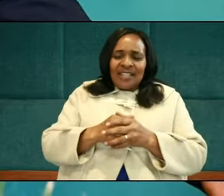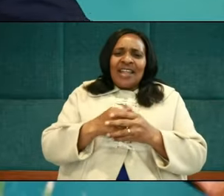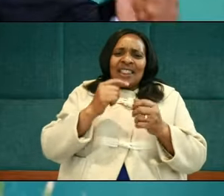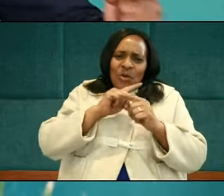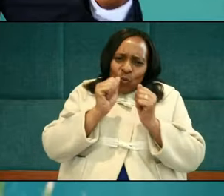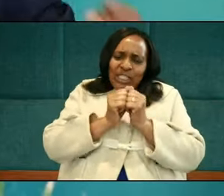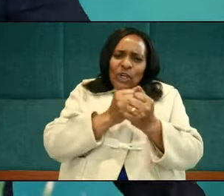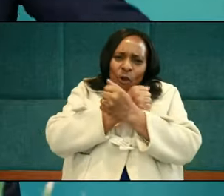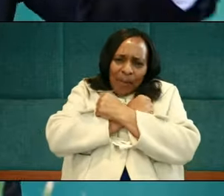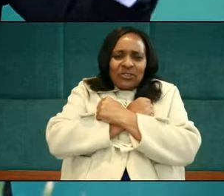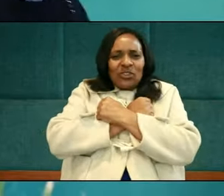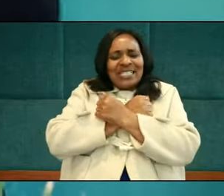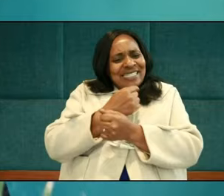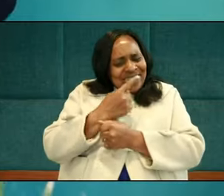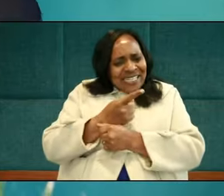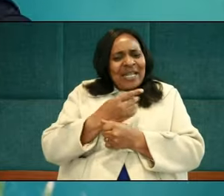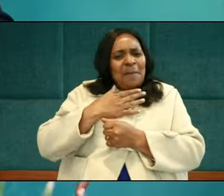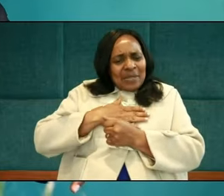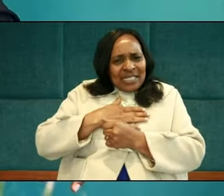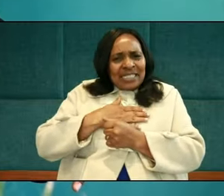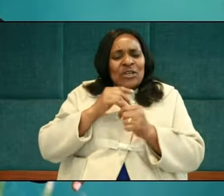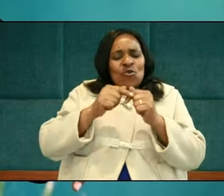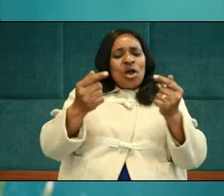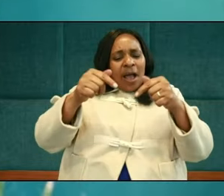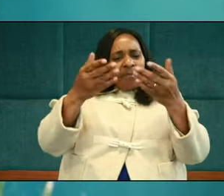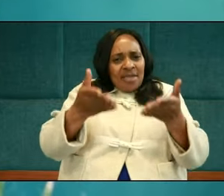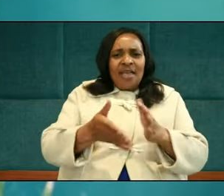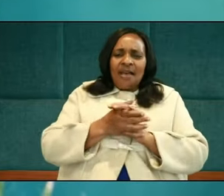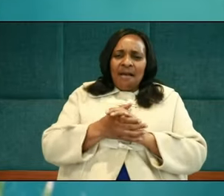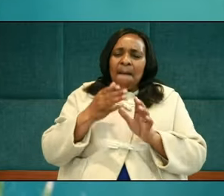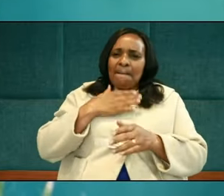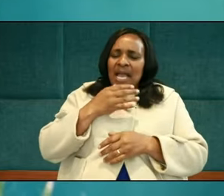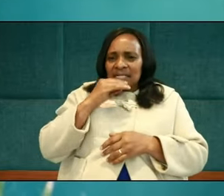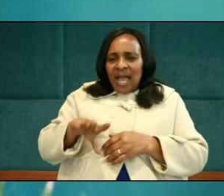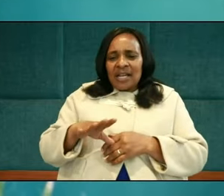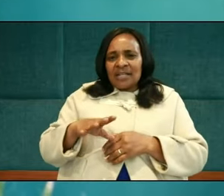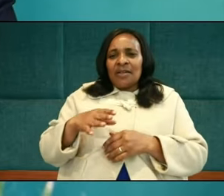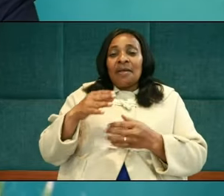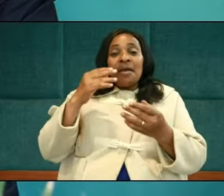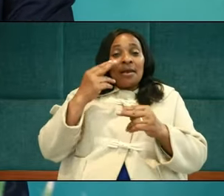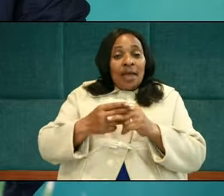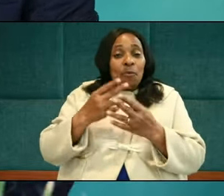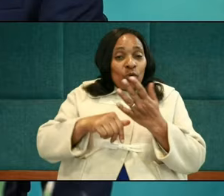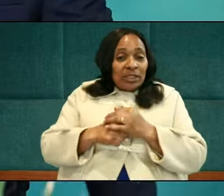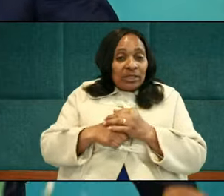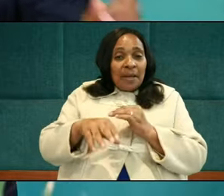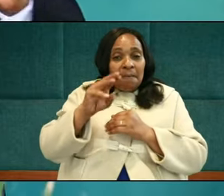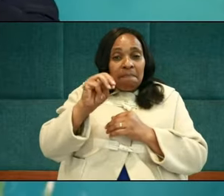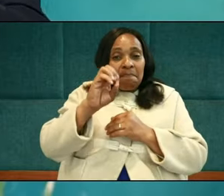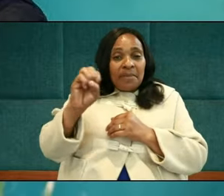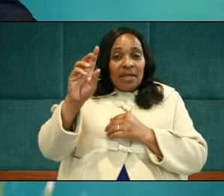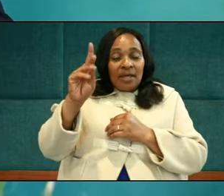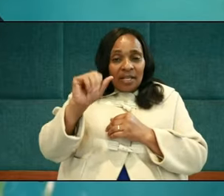compassion. And he saves us when we cry on him. That is called meekness. Joseph